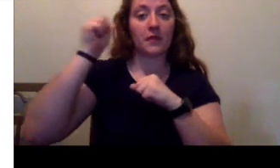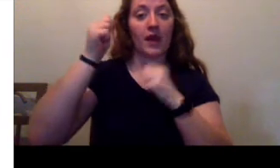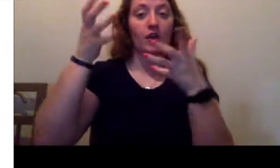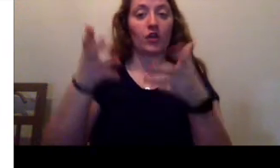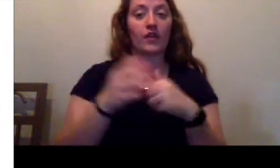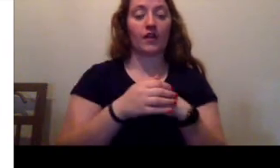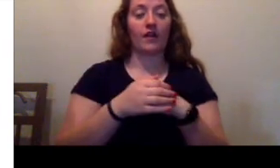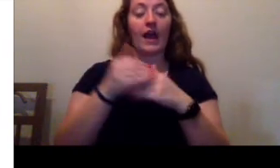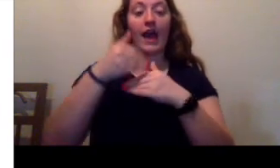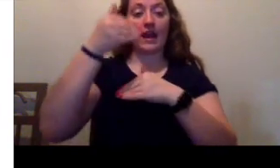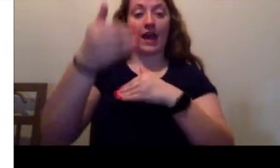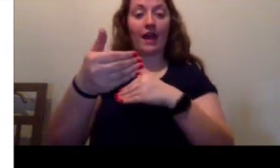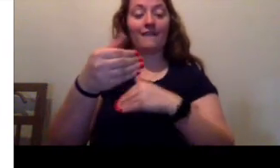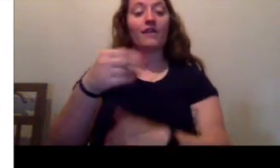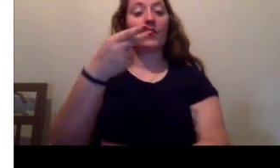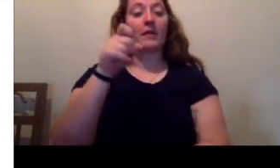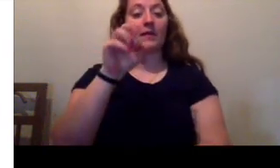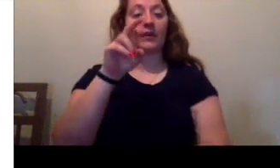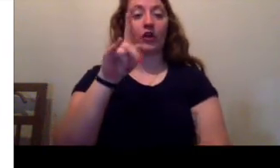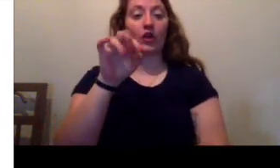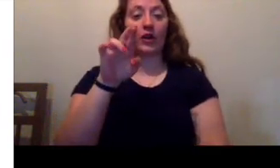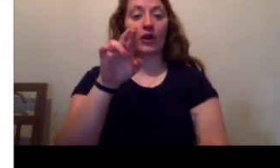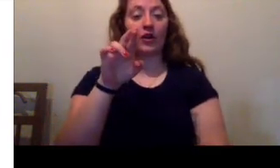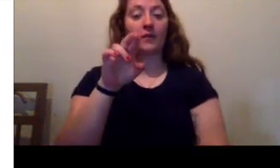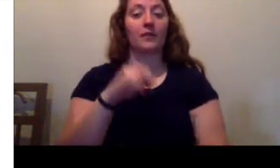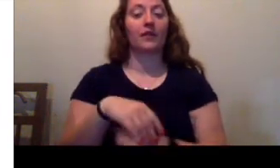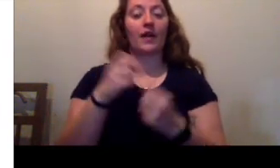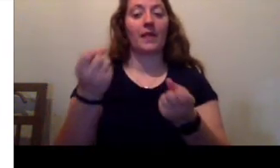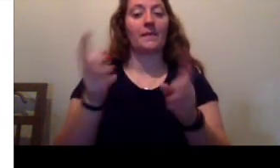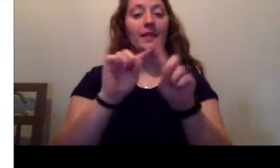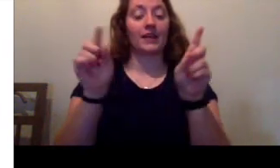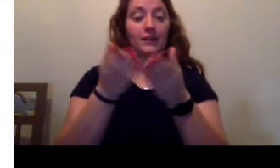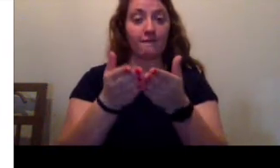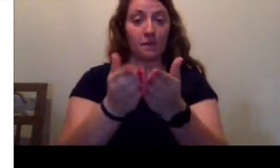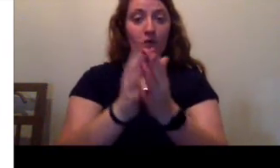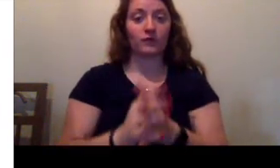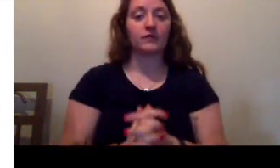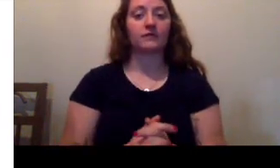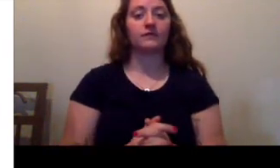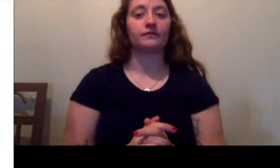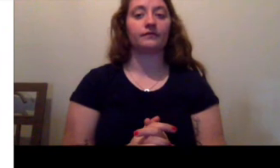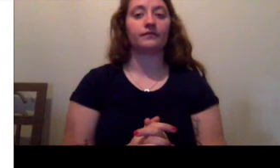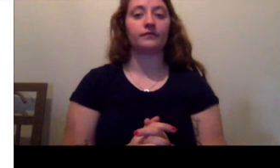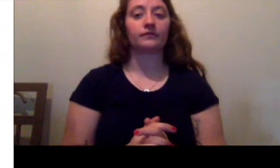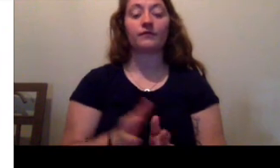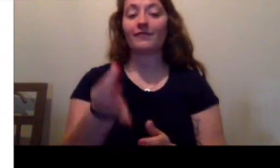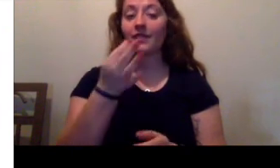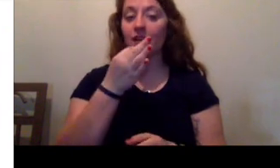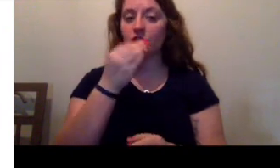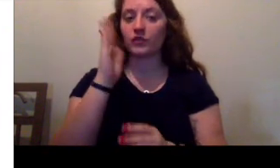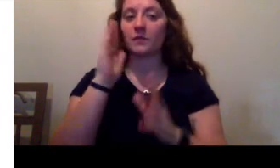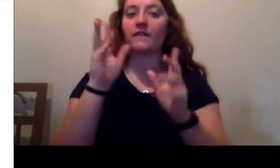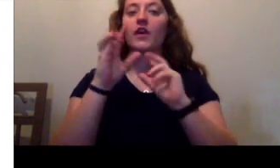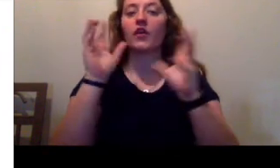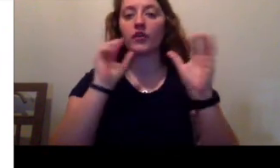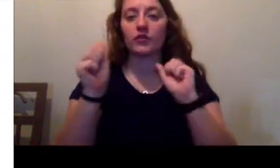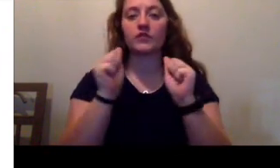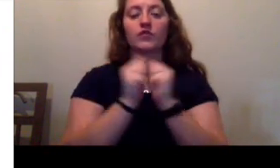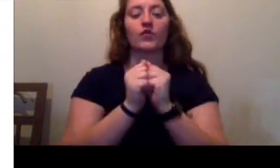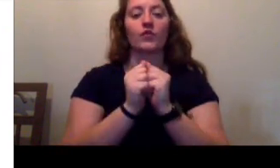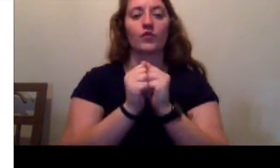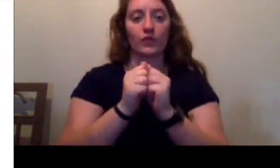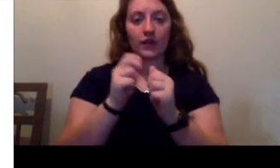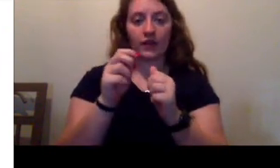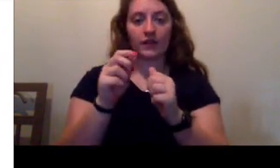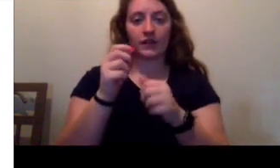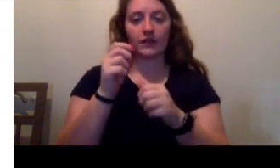and ahead of her would be the harbor, the docks, and the countless fishing boats. Very soon, it would be noisy there, with engines starting,